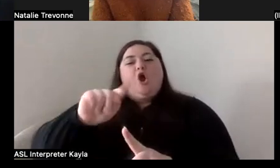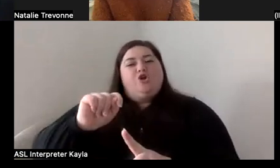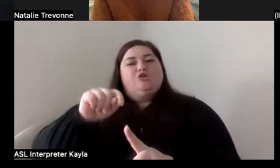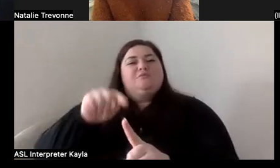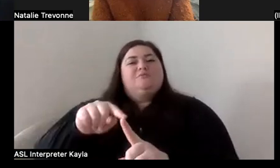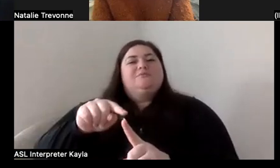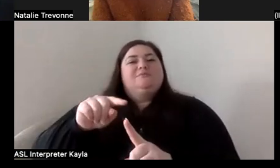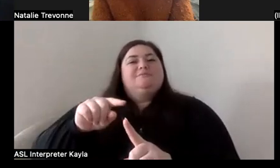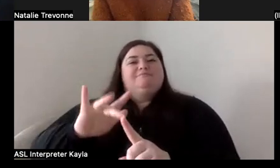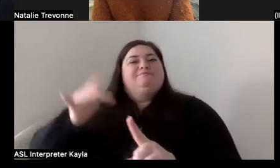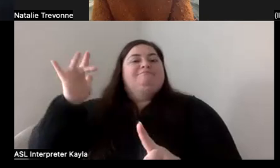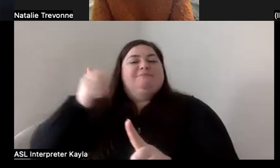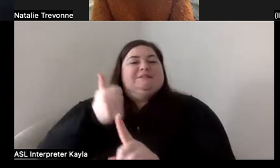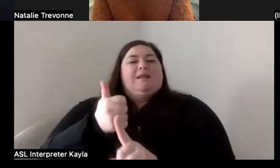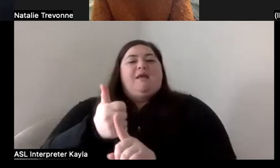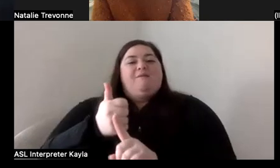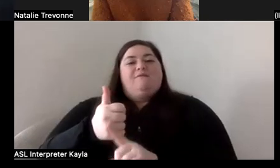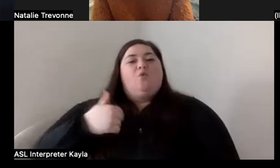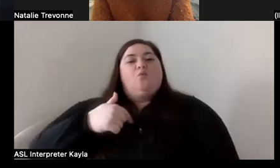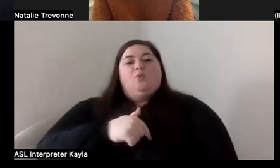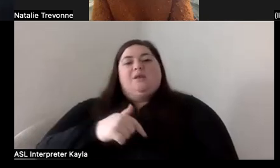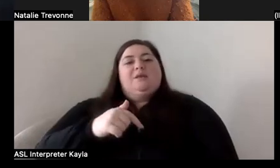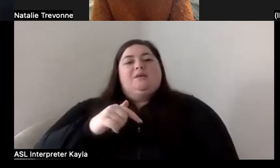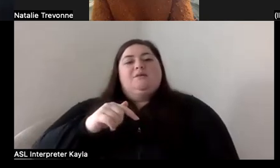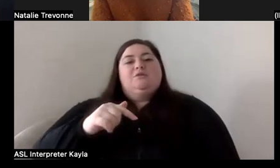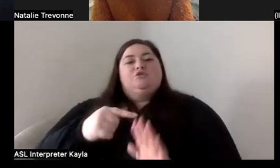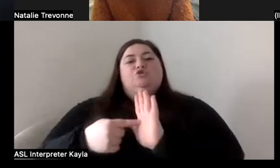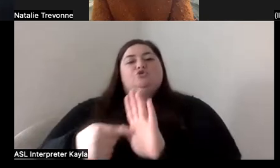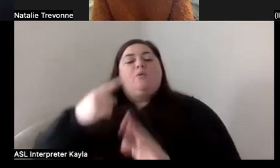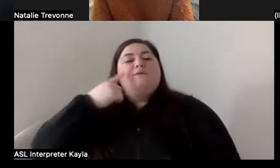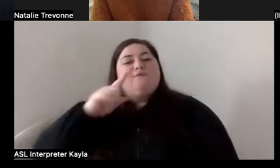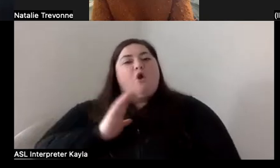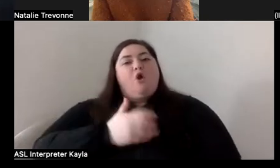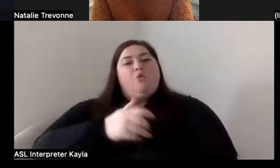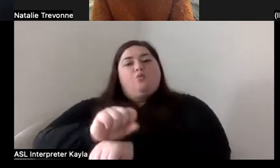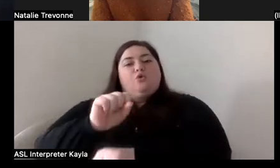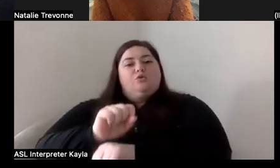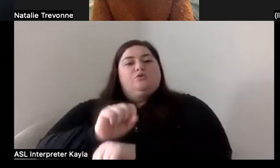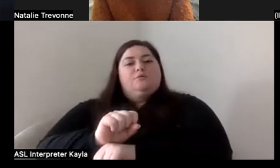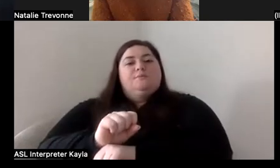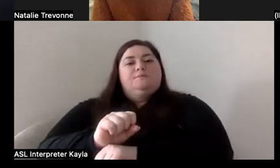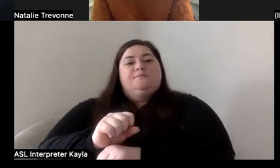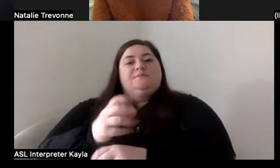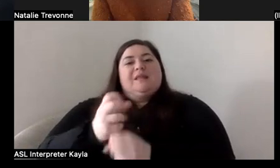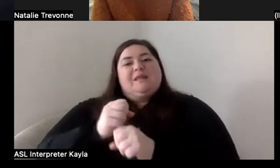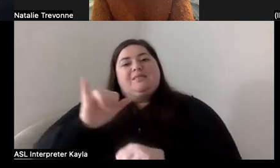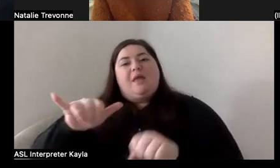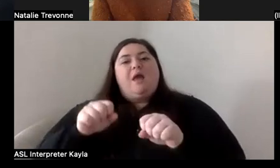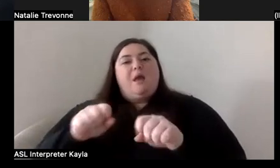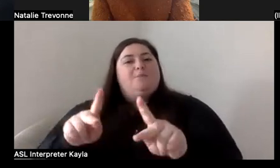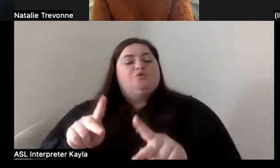art speak for itself and letting us kind of, uh, be shown for what we do and, and, and get those opportunities.